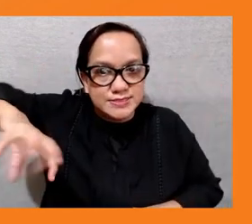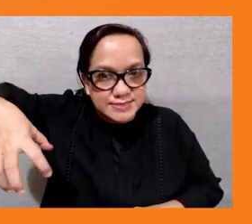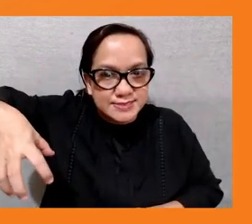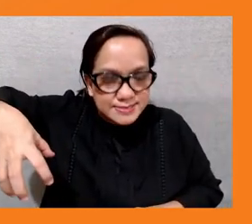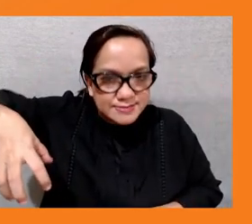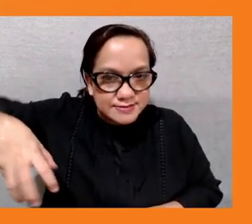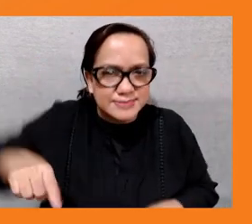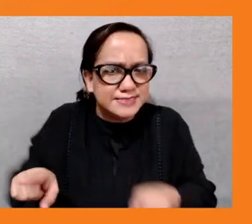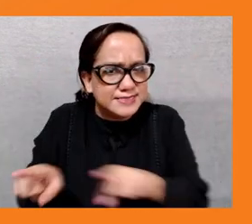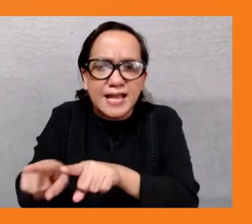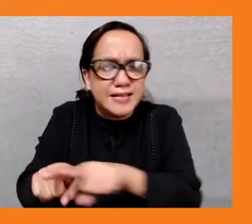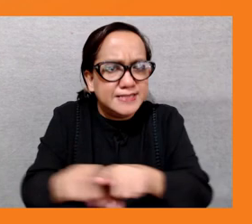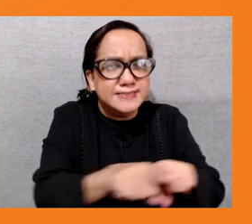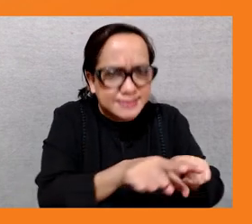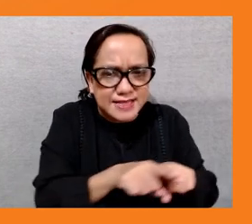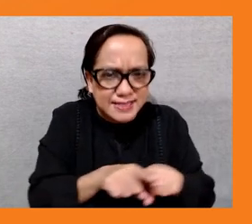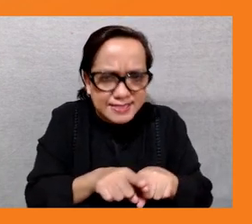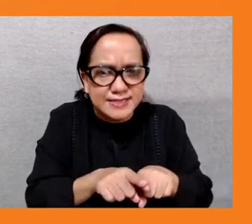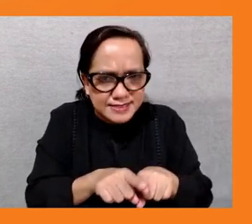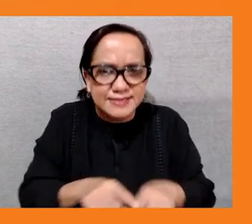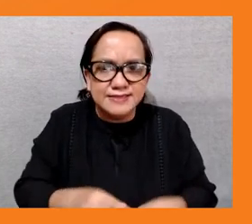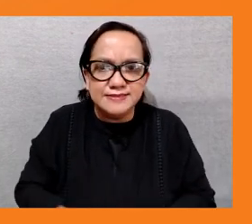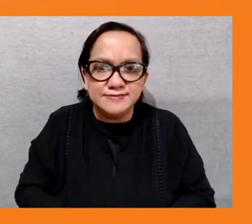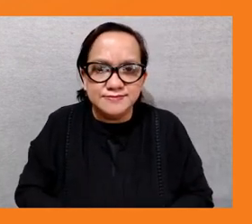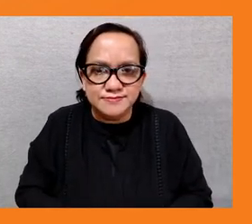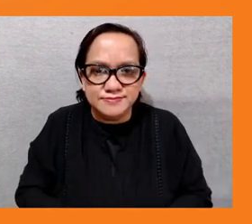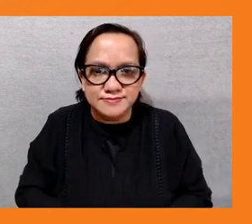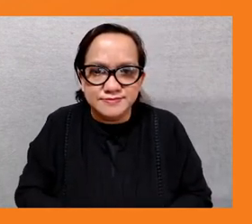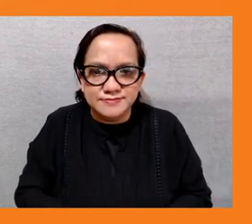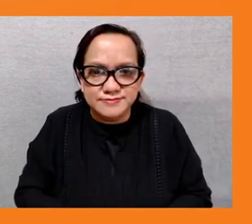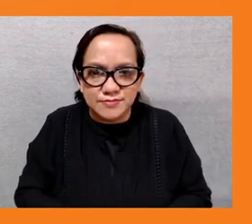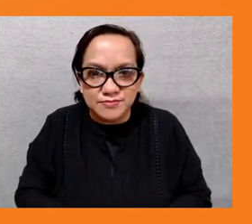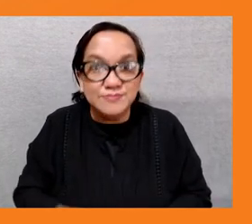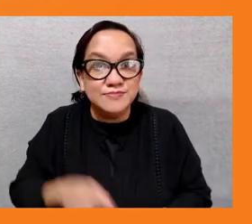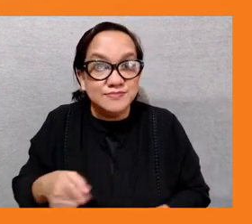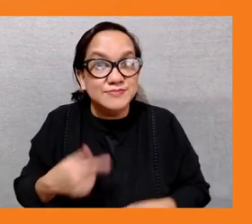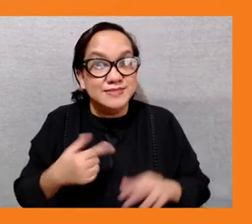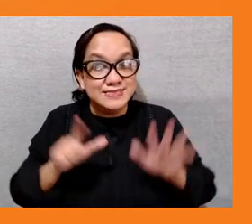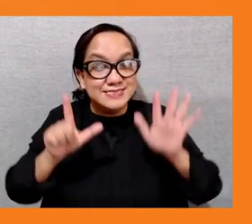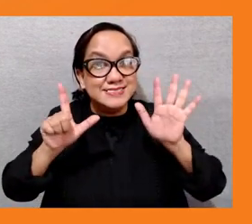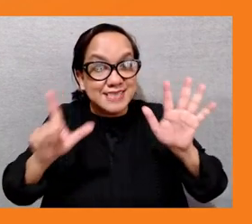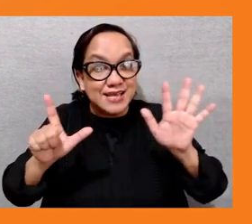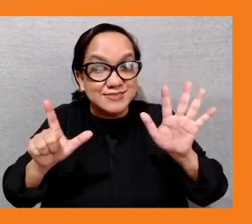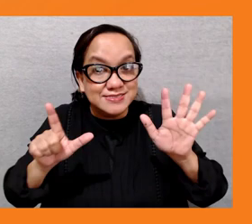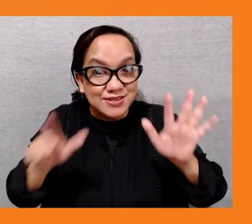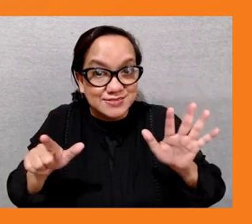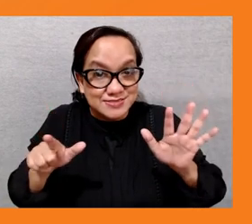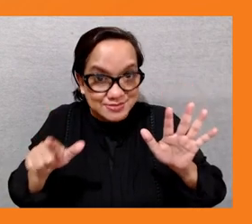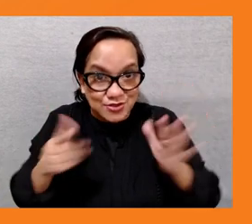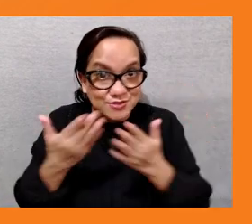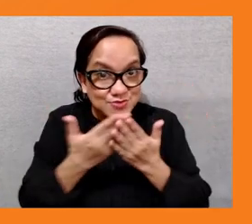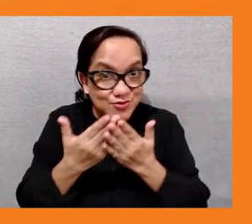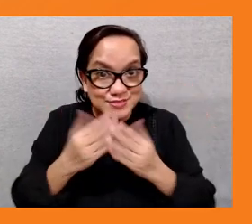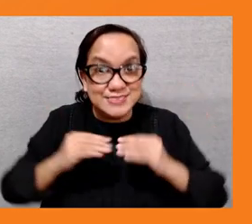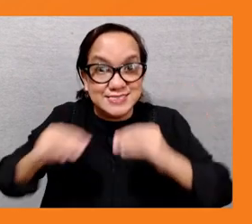curriculum manuals for uh grade 7 and teachers this is one of the most biggest accomplishments we've received from this